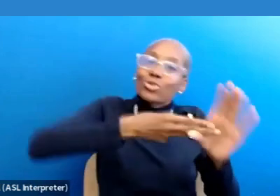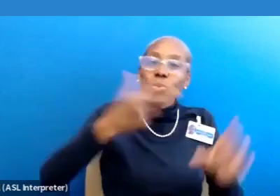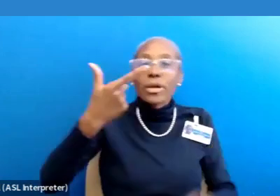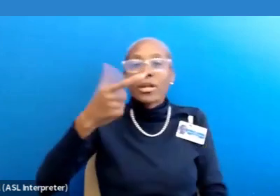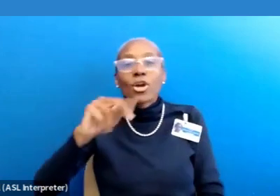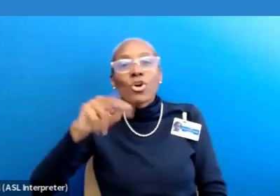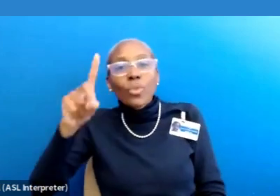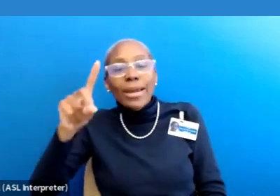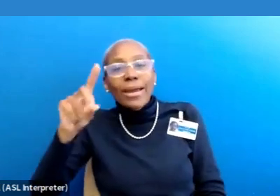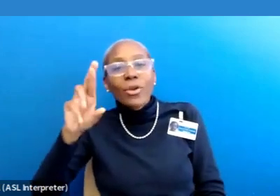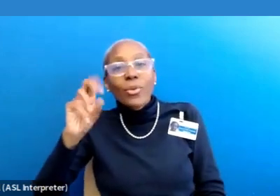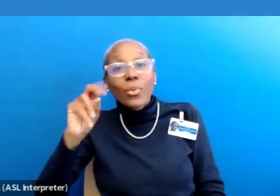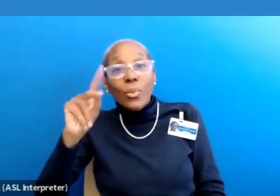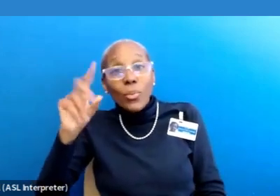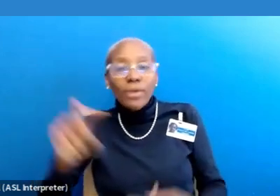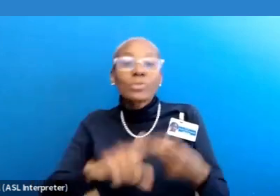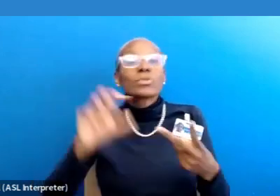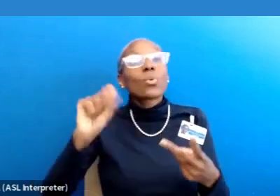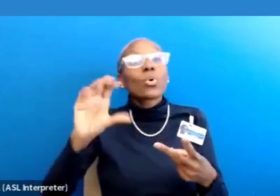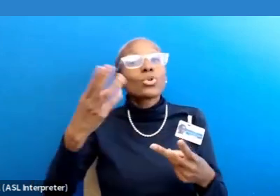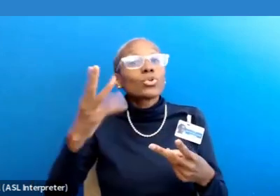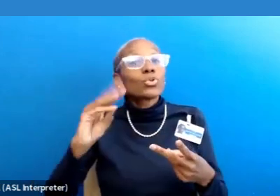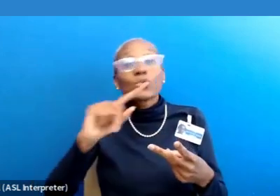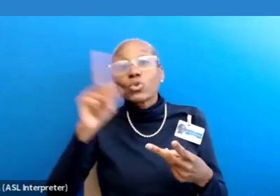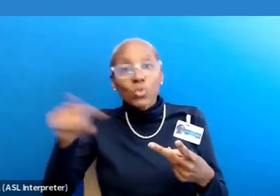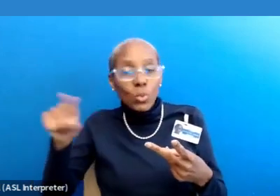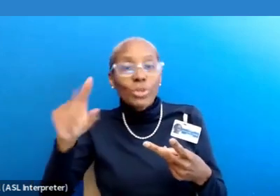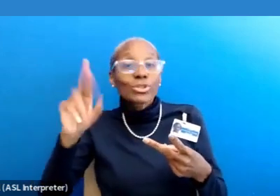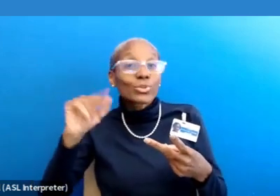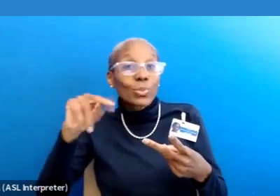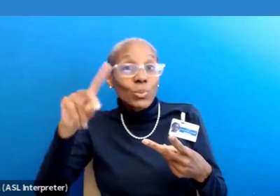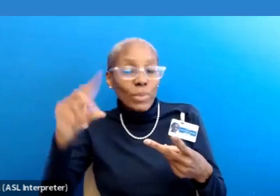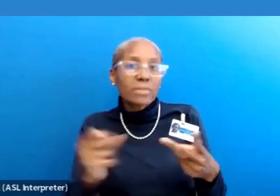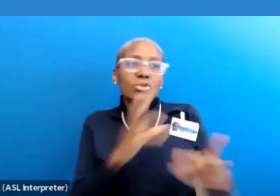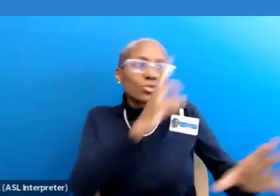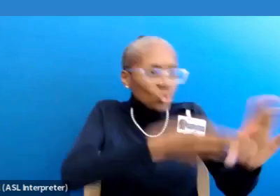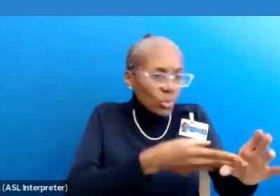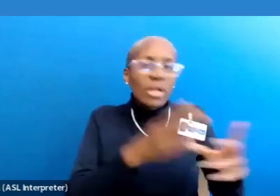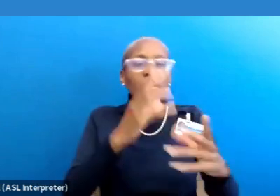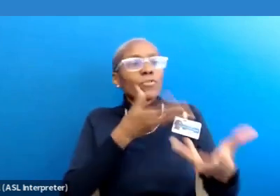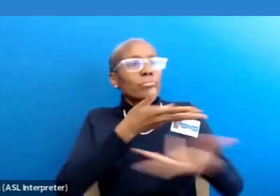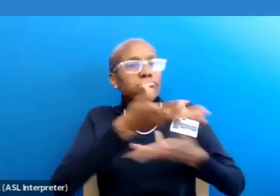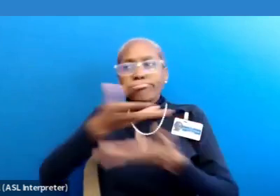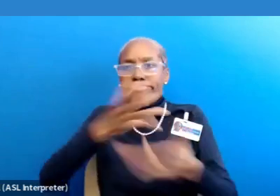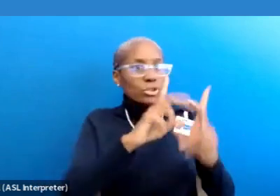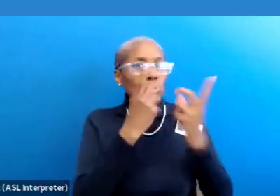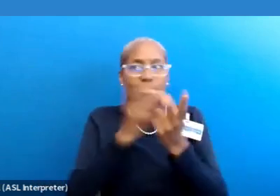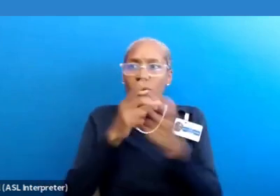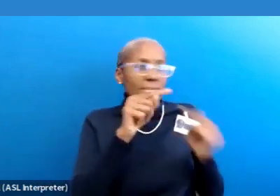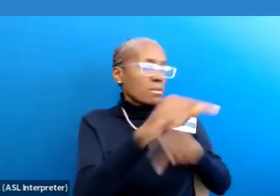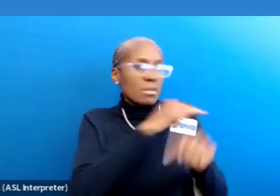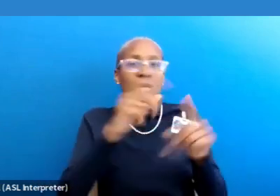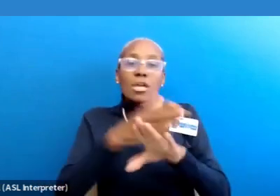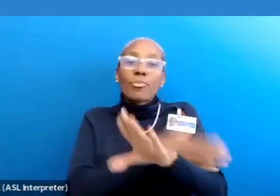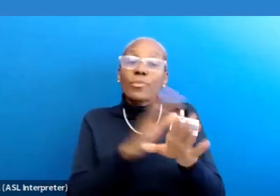and the Schwartz Rounds and offer support for interdepartmental performance improvement projects. Interdisciplinary